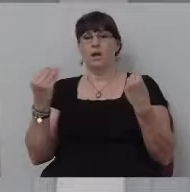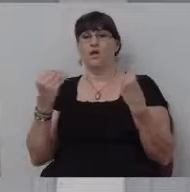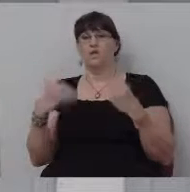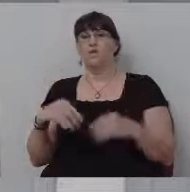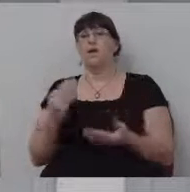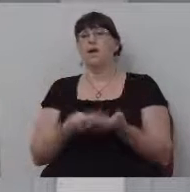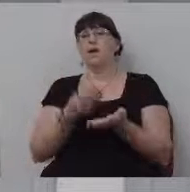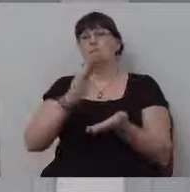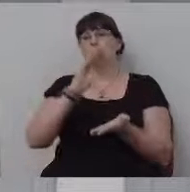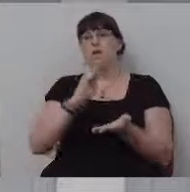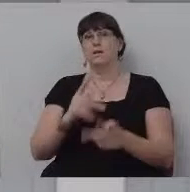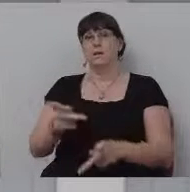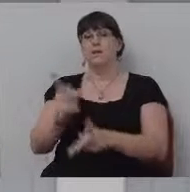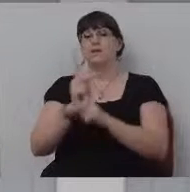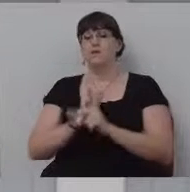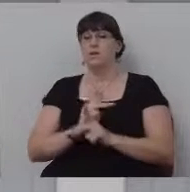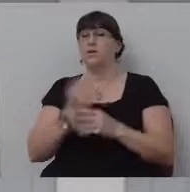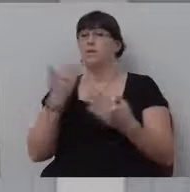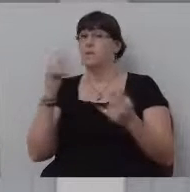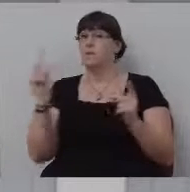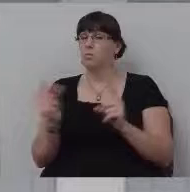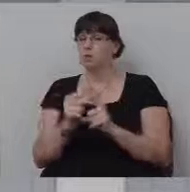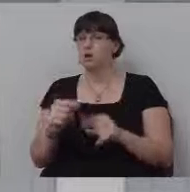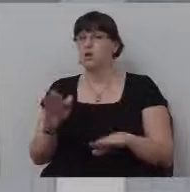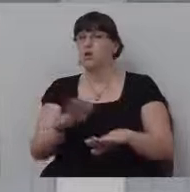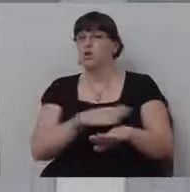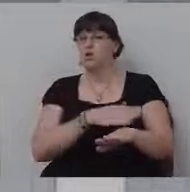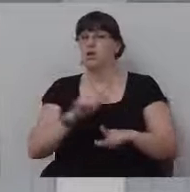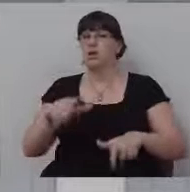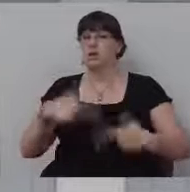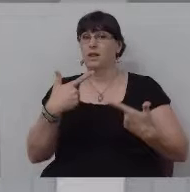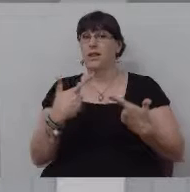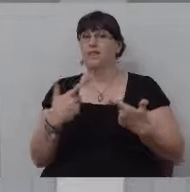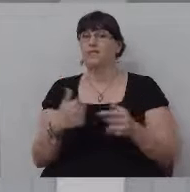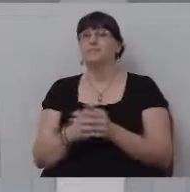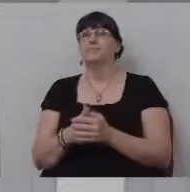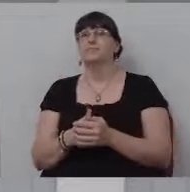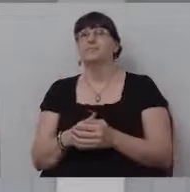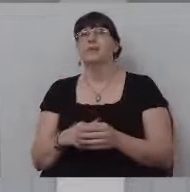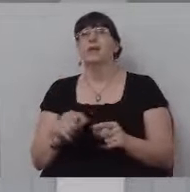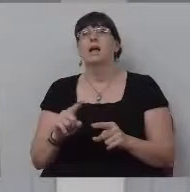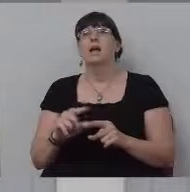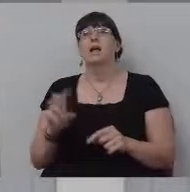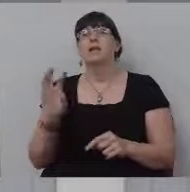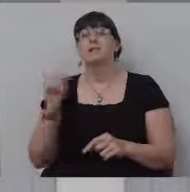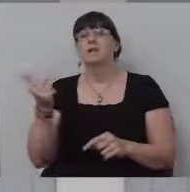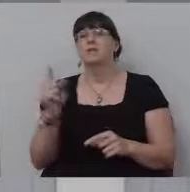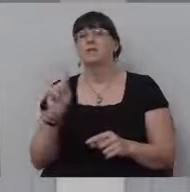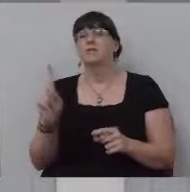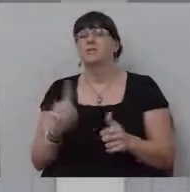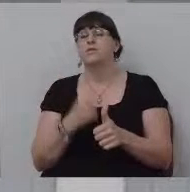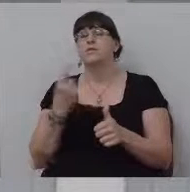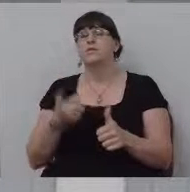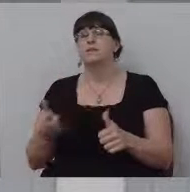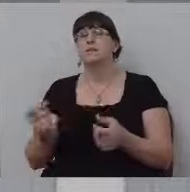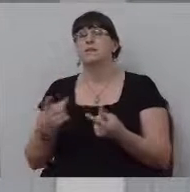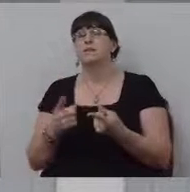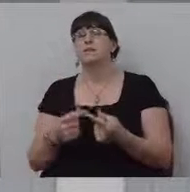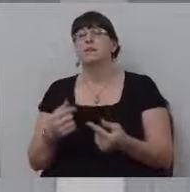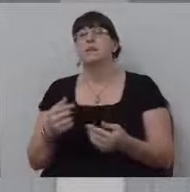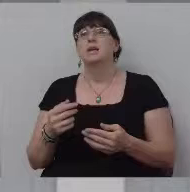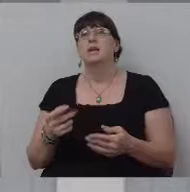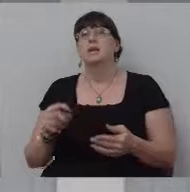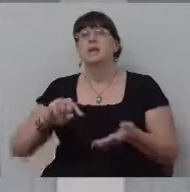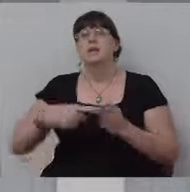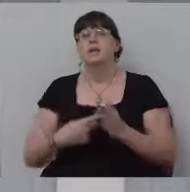keep my word, I'm going to give you a long life as well. And, uh, now he comes back, and the Bible says immediately, one of the first things that he does is he starts